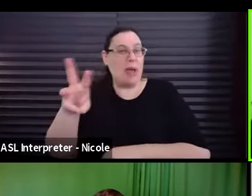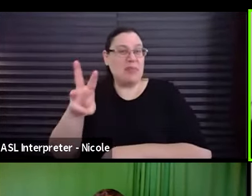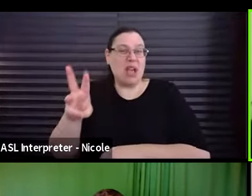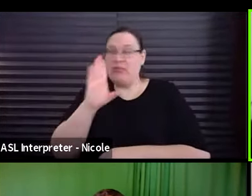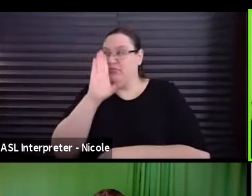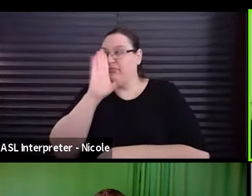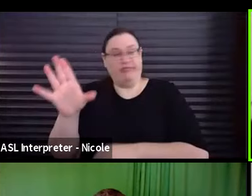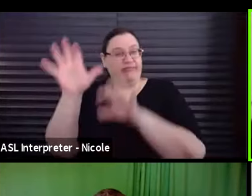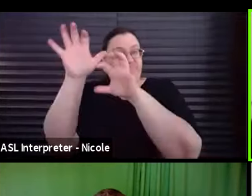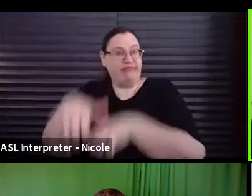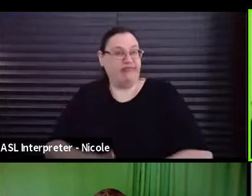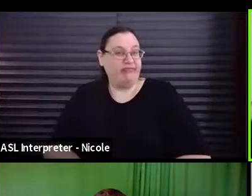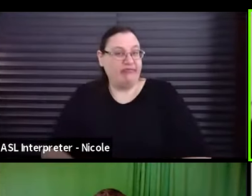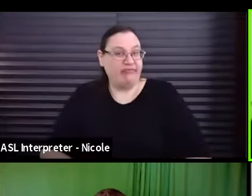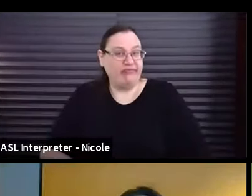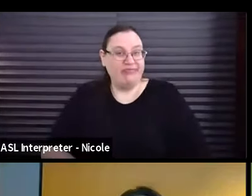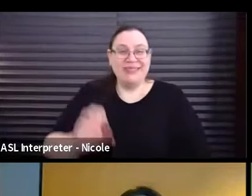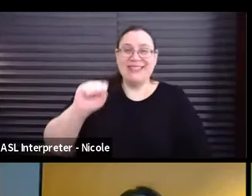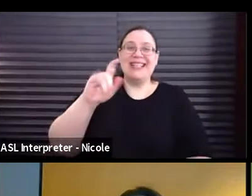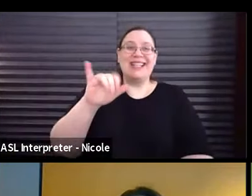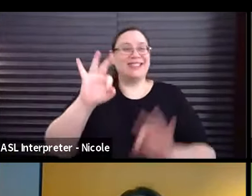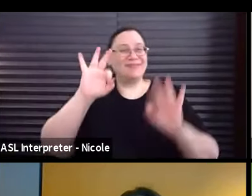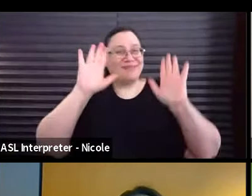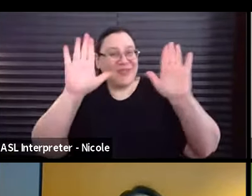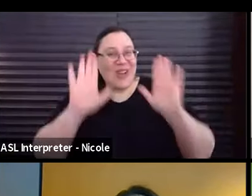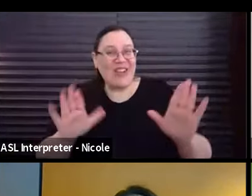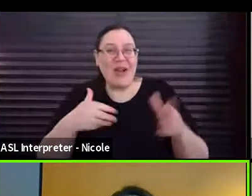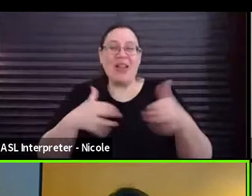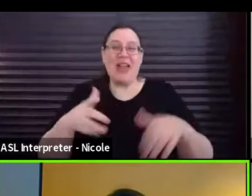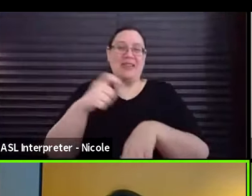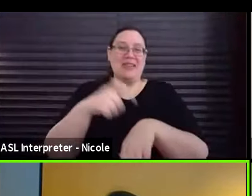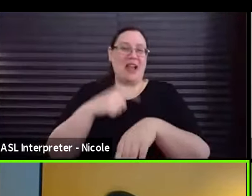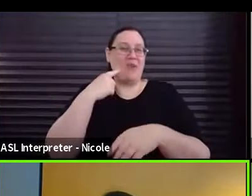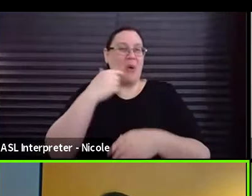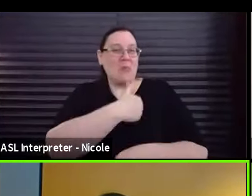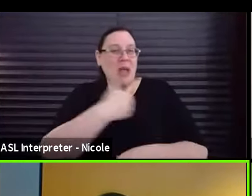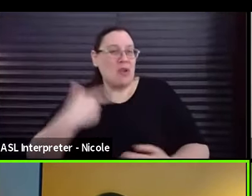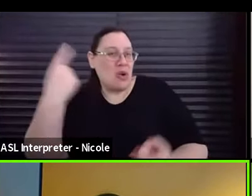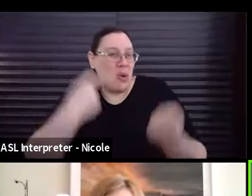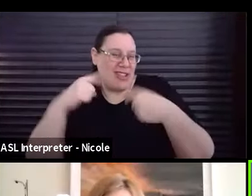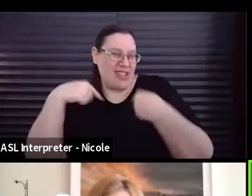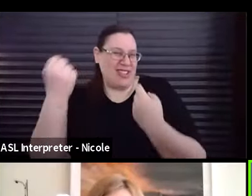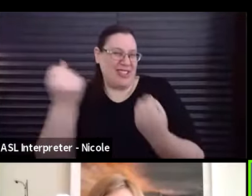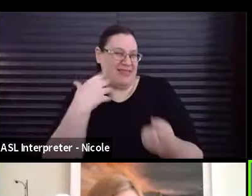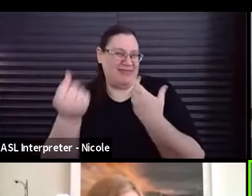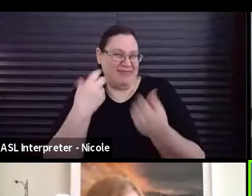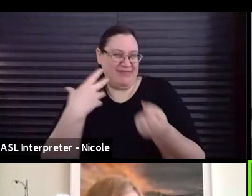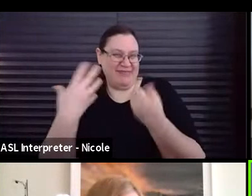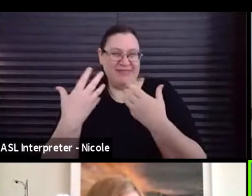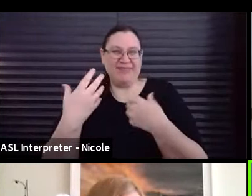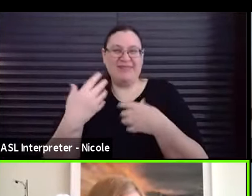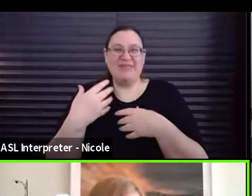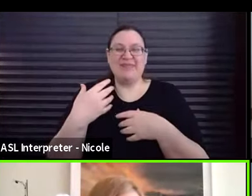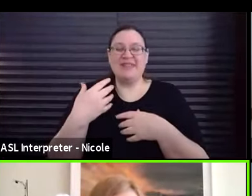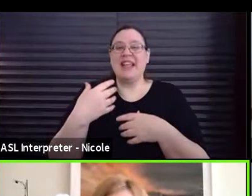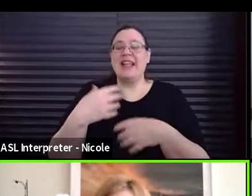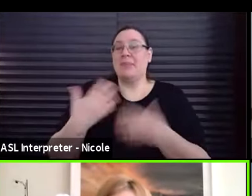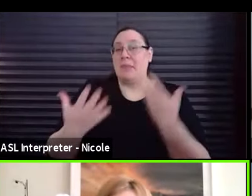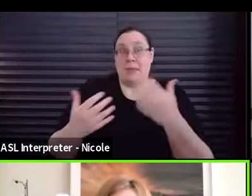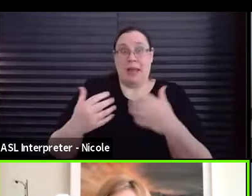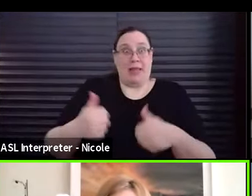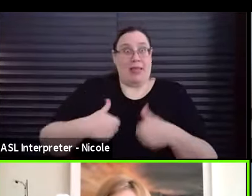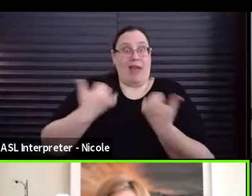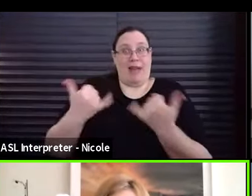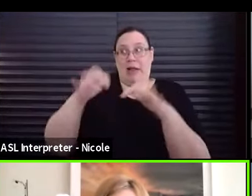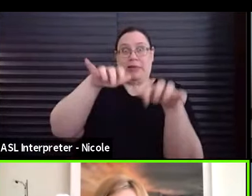well, I, uh, want to allow for member questions that they've been sending in and maybe sending in live. And I would like